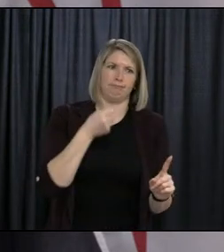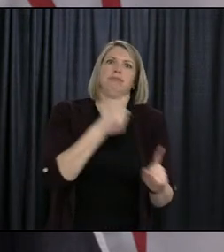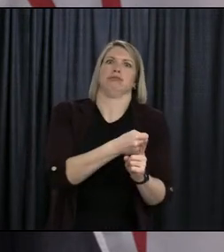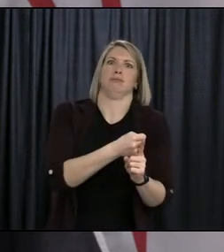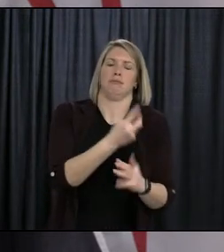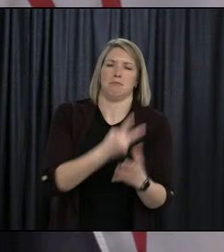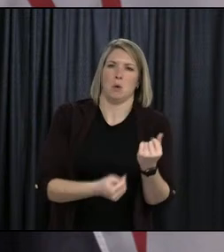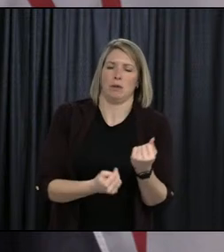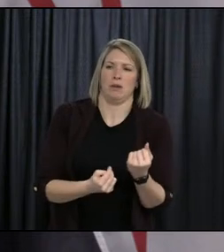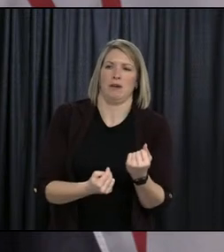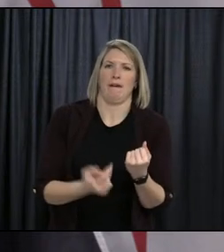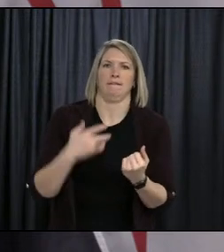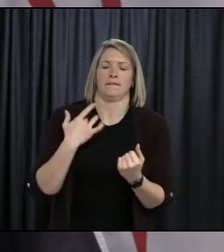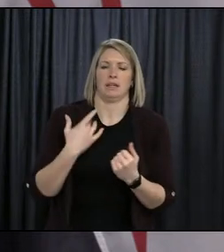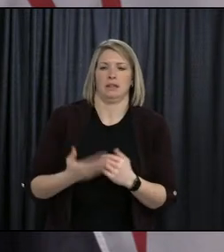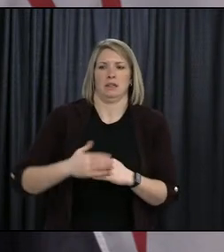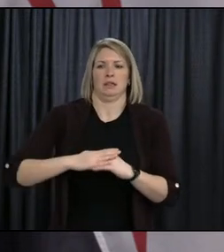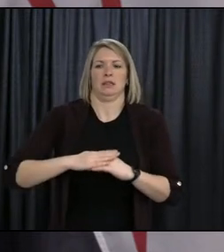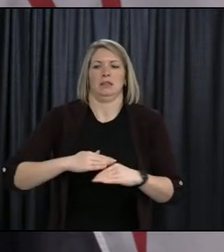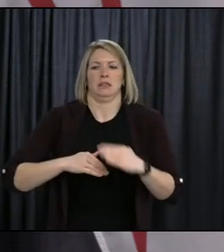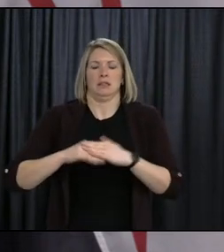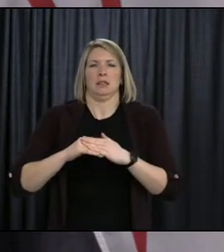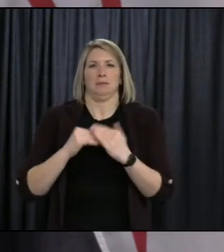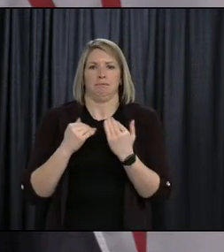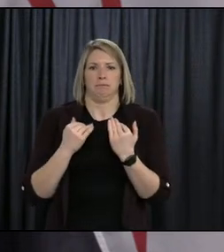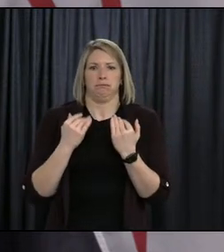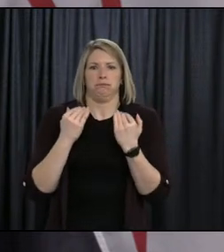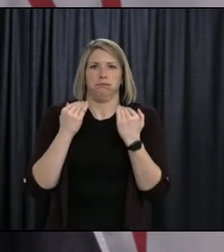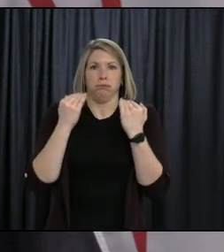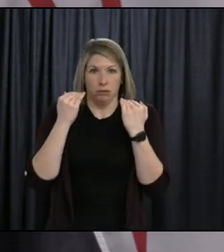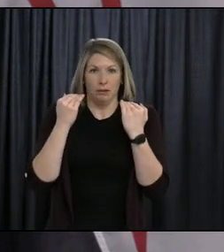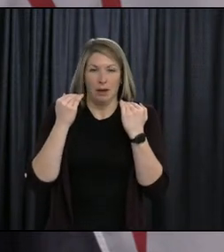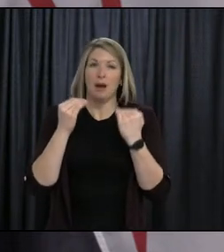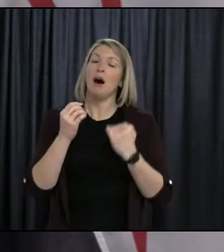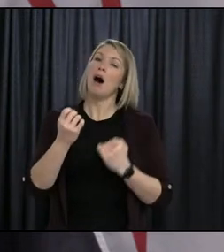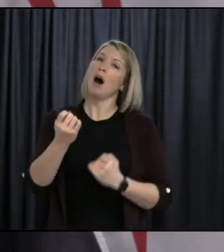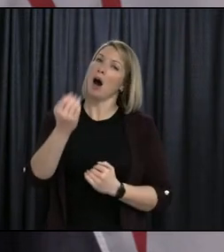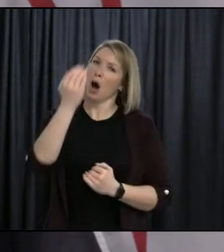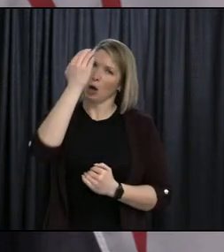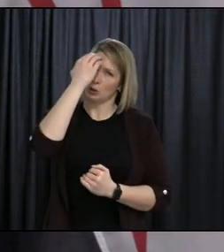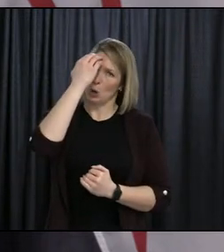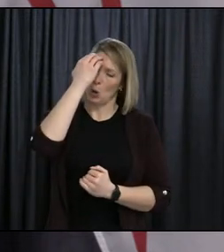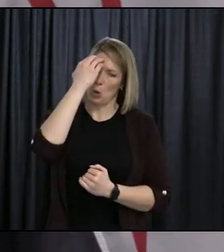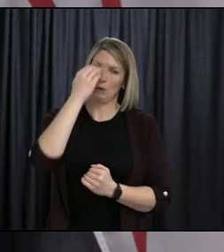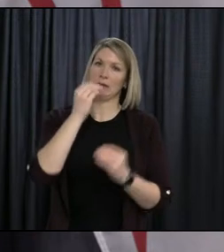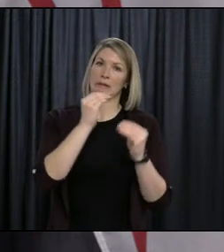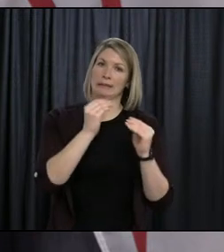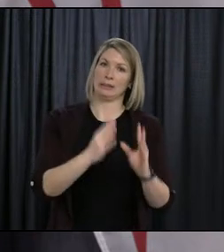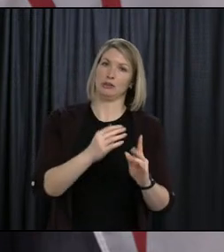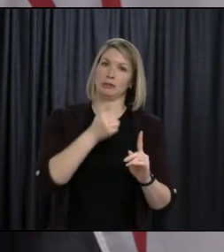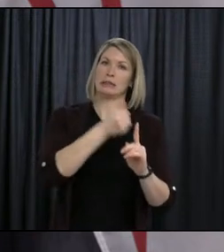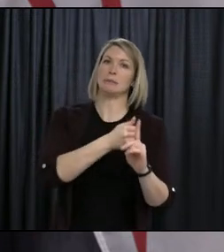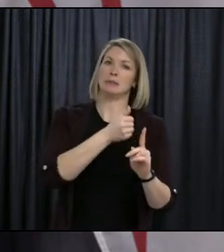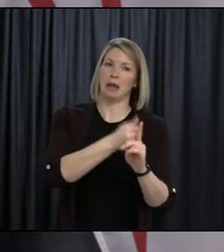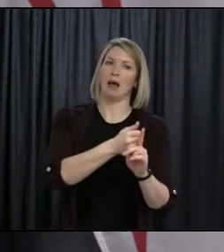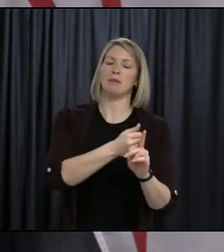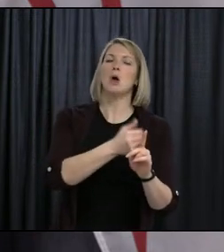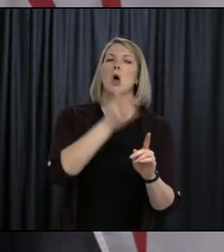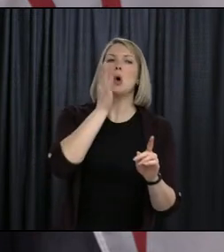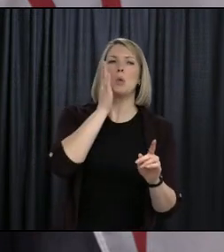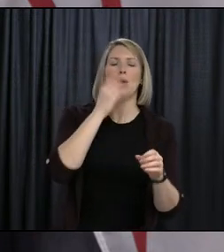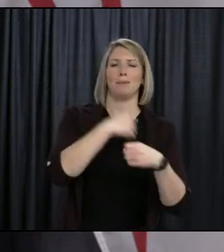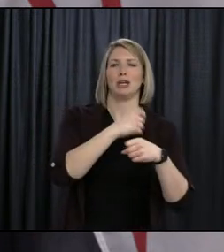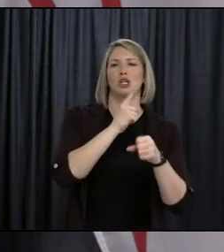teachers I know will take a humanistic approach to dealing with their students.